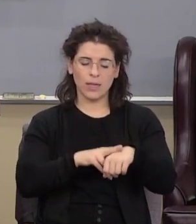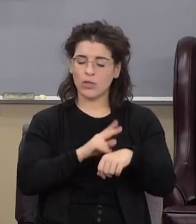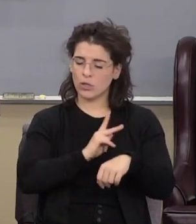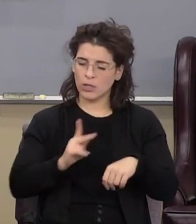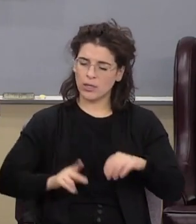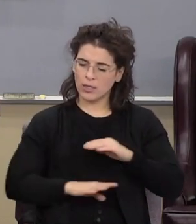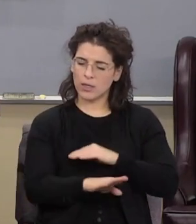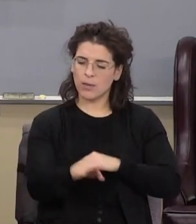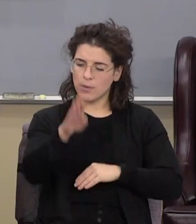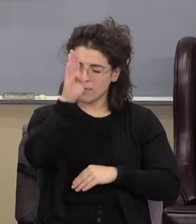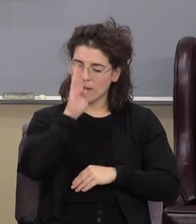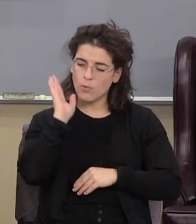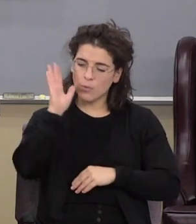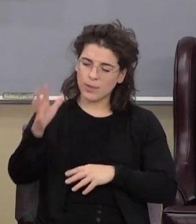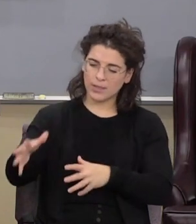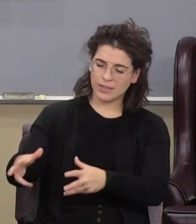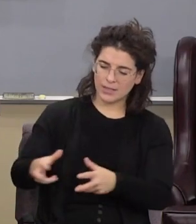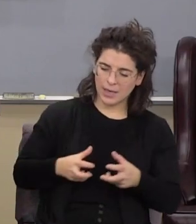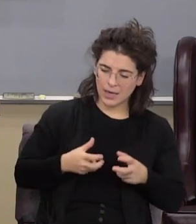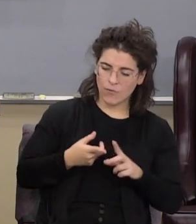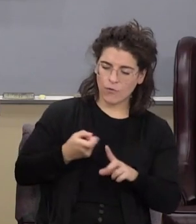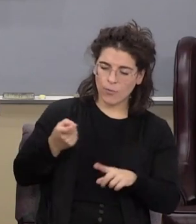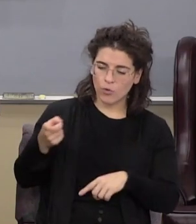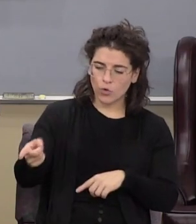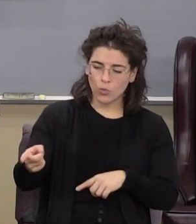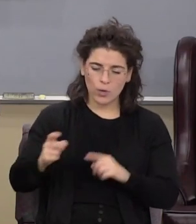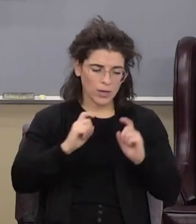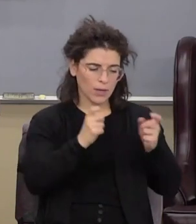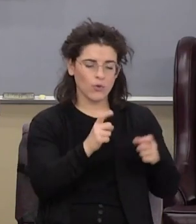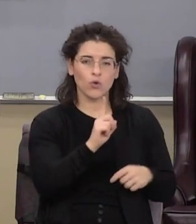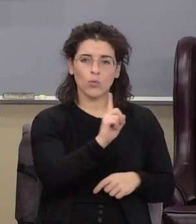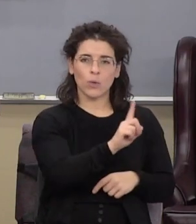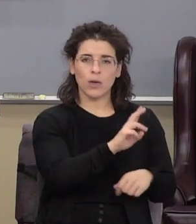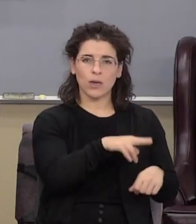from you and given to a nation